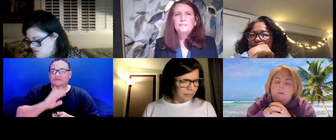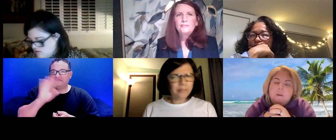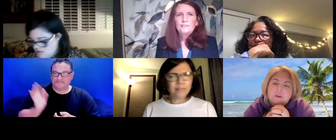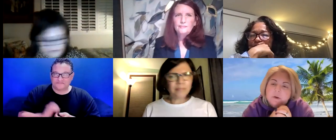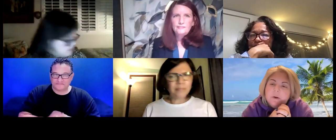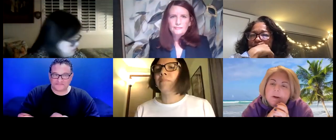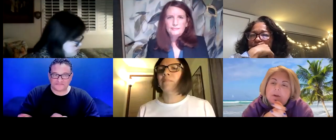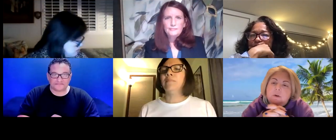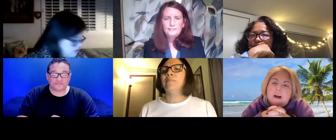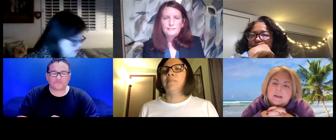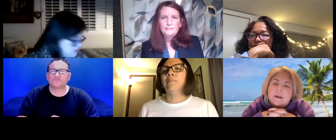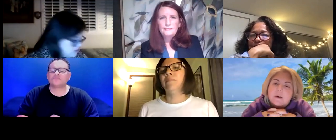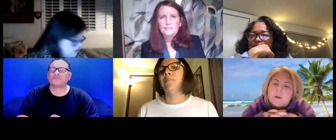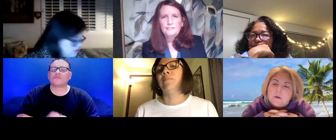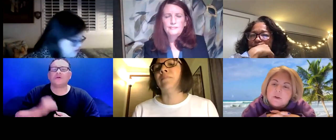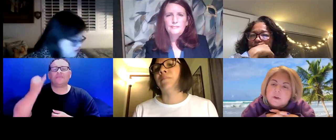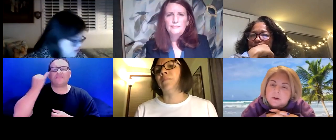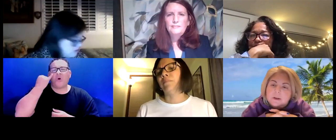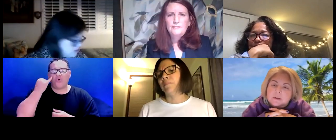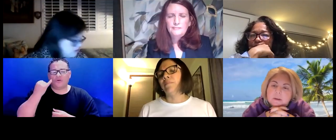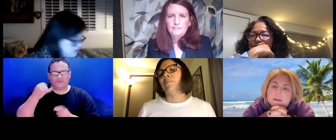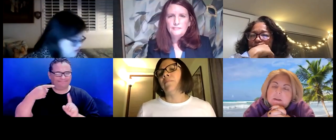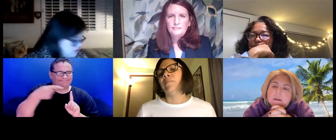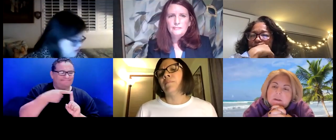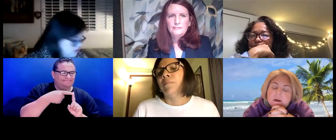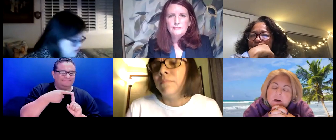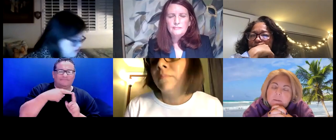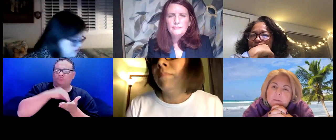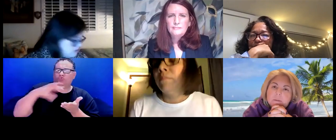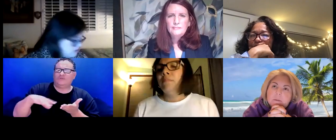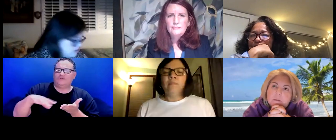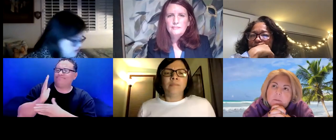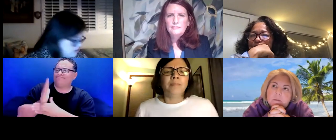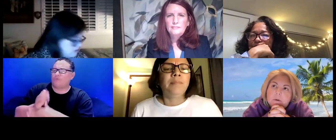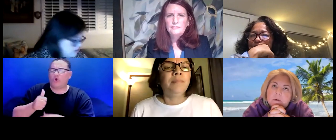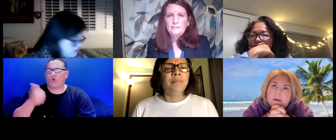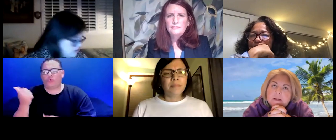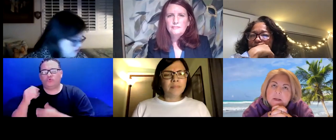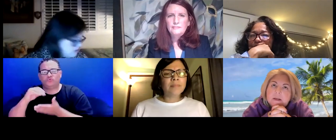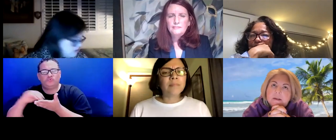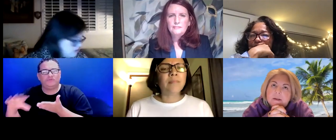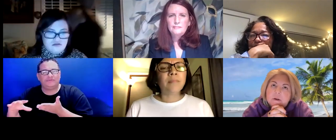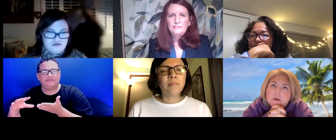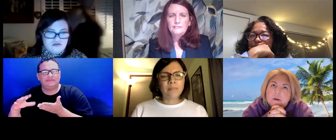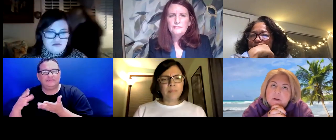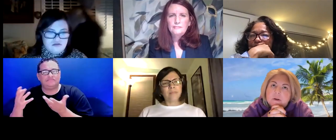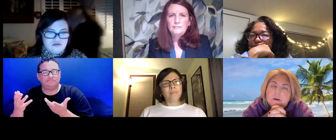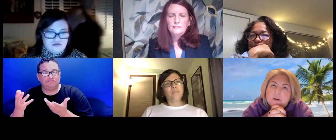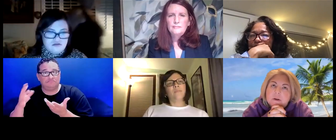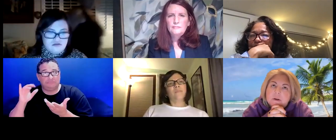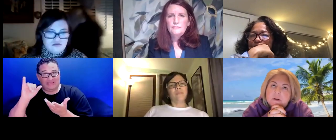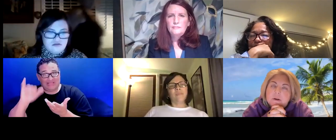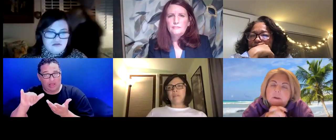If a student is harassing another student, is it considered,